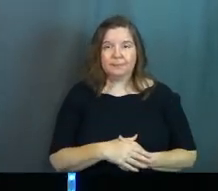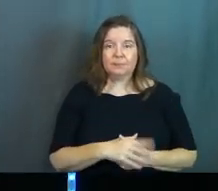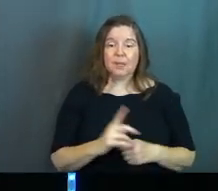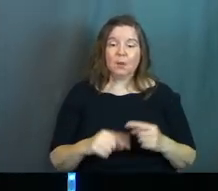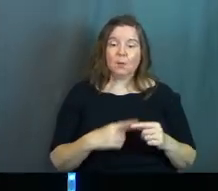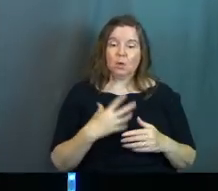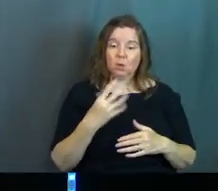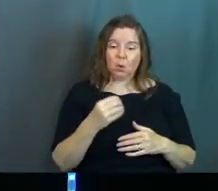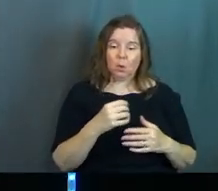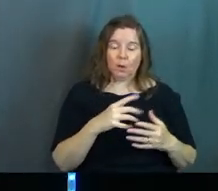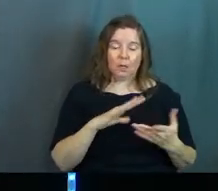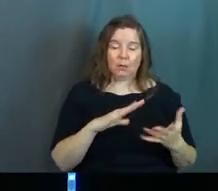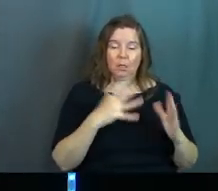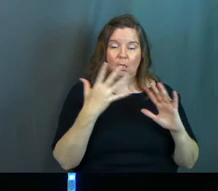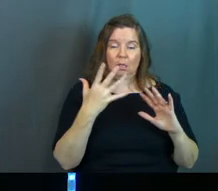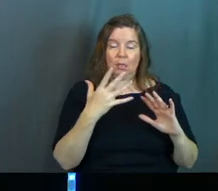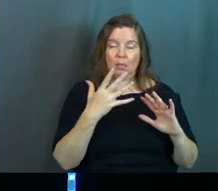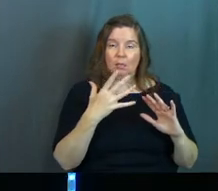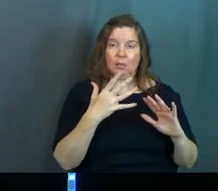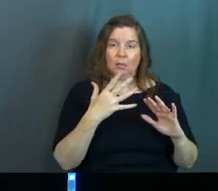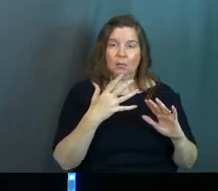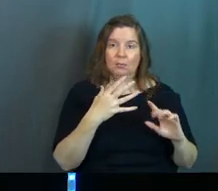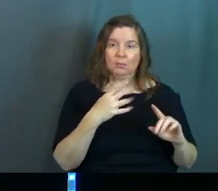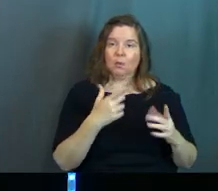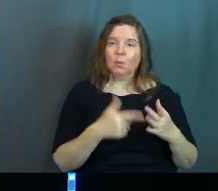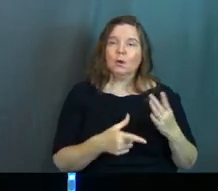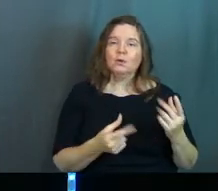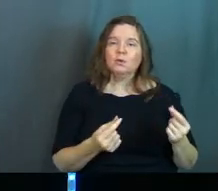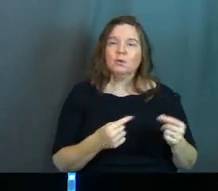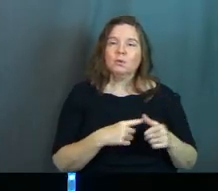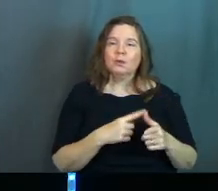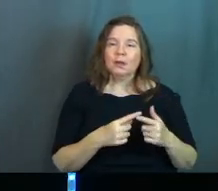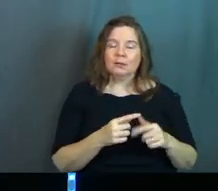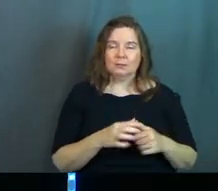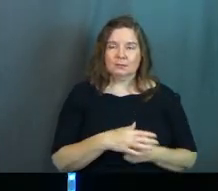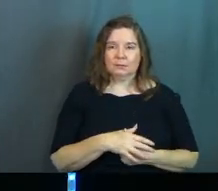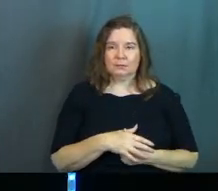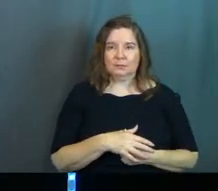And when you go and you crash on the rocks, what are you going to do then?